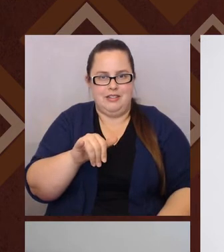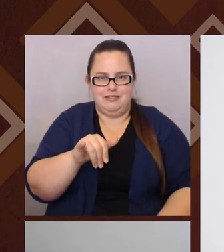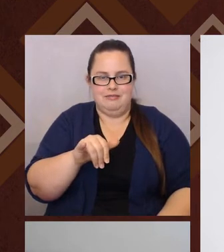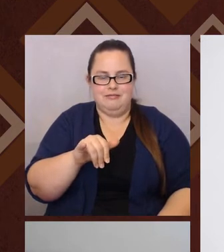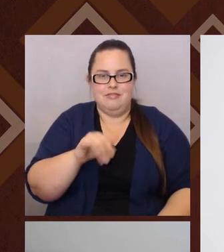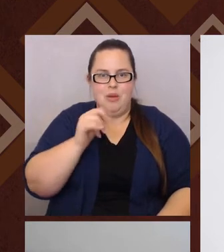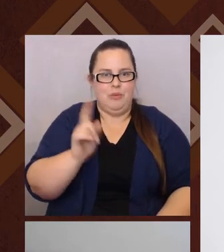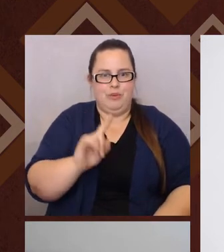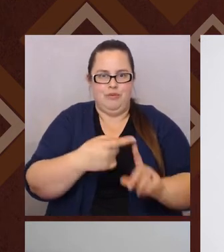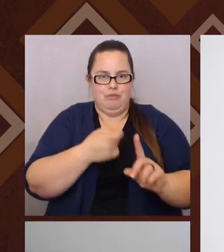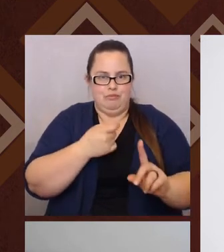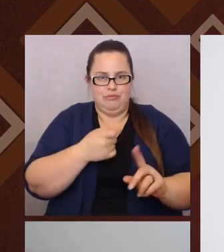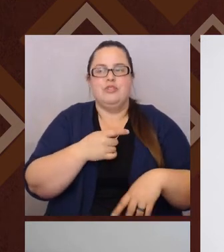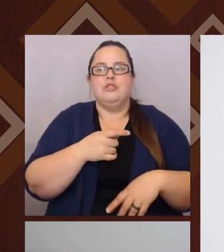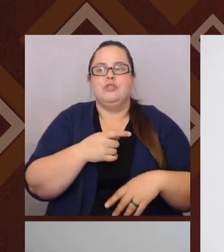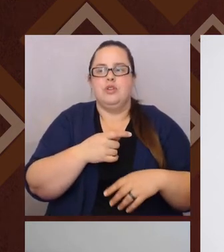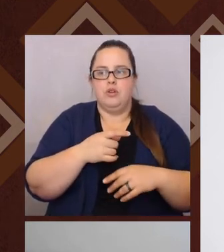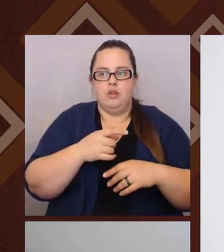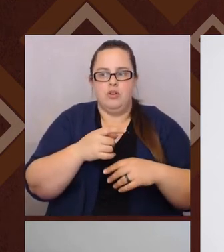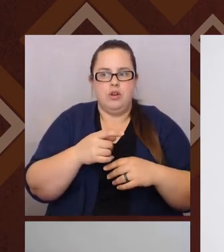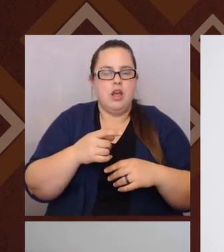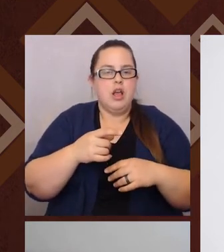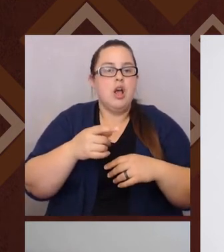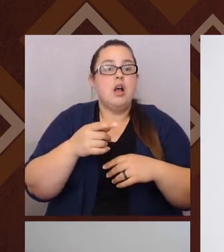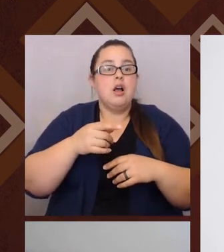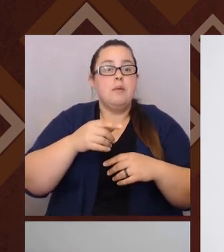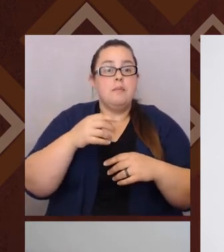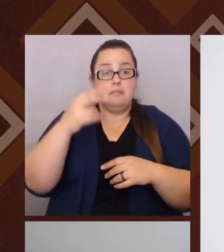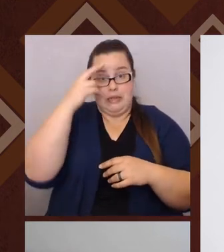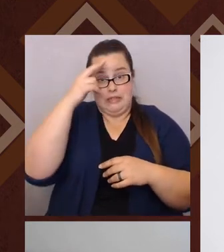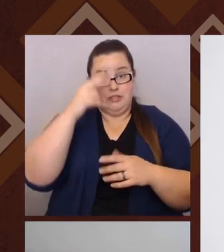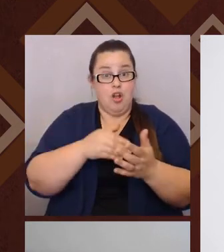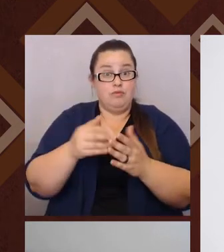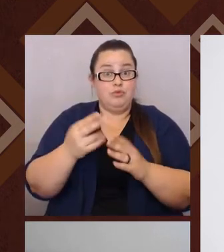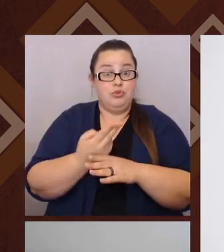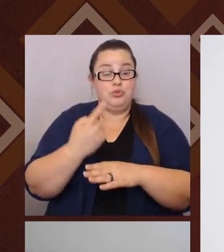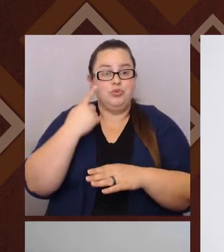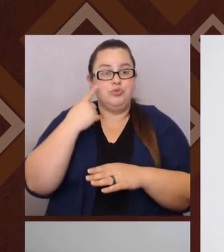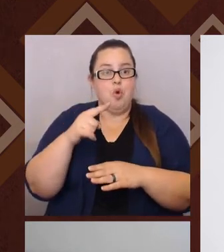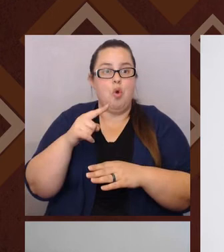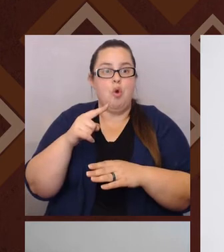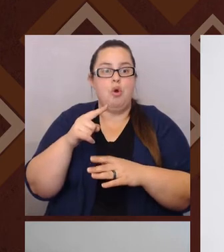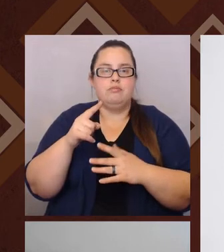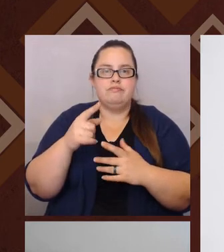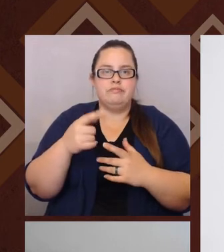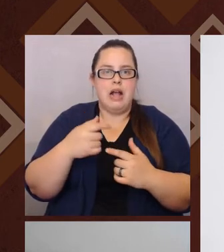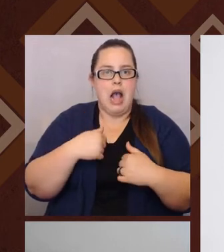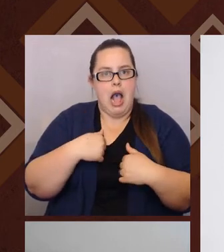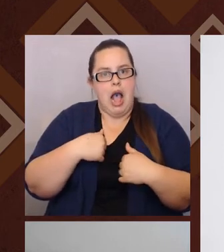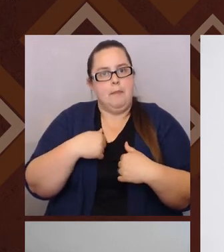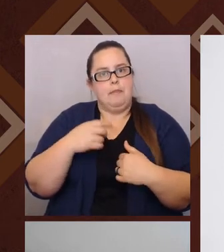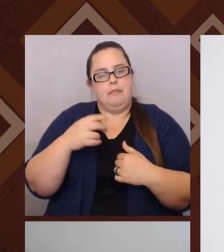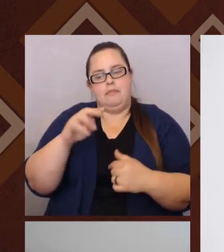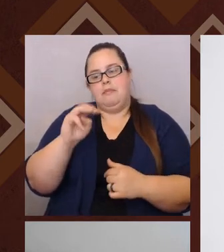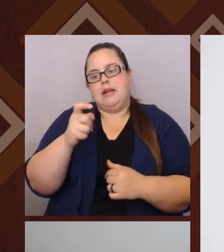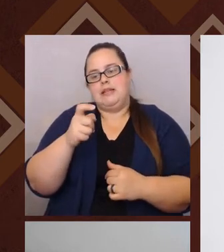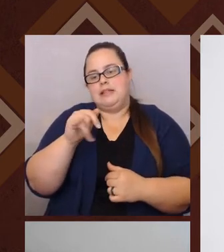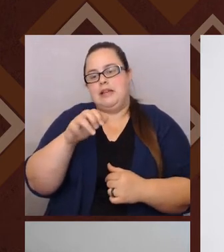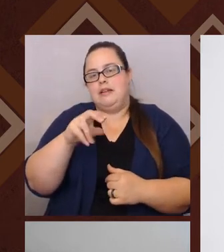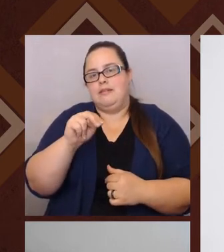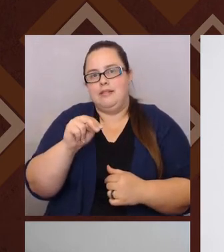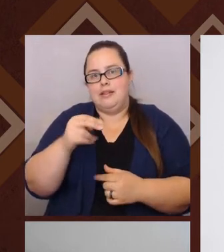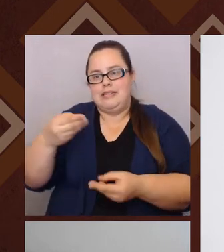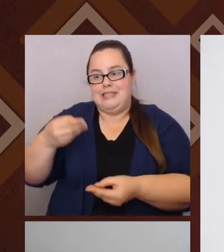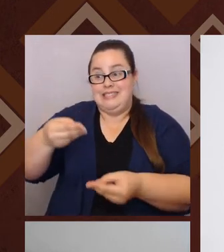is very often used to, to be kind of shorthand for saying, I'm of Mexico. Mexican descent or Mexican ancestry.